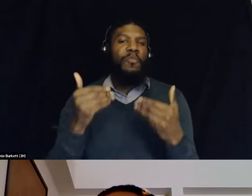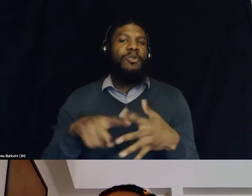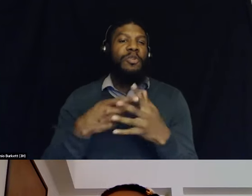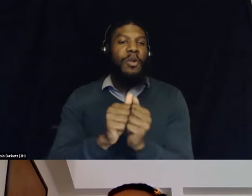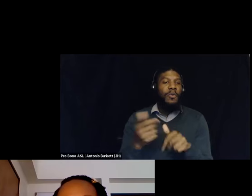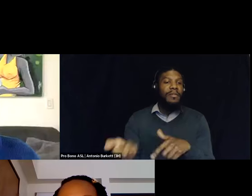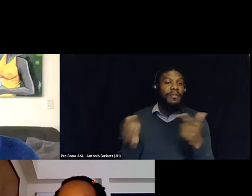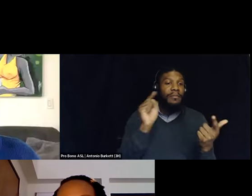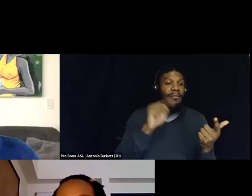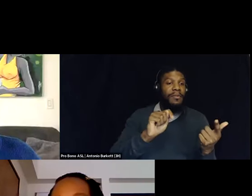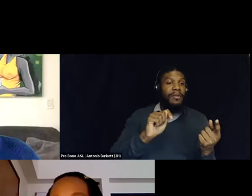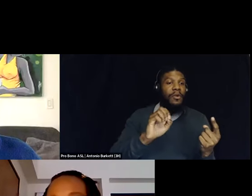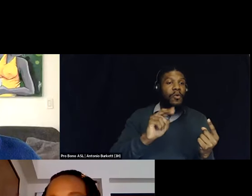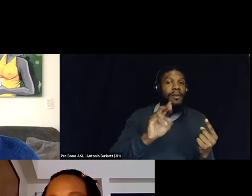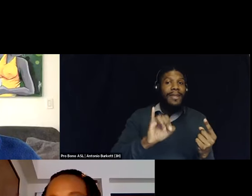you, Tony.